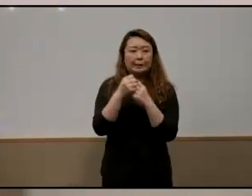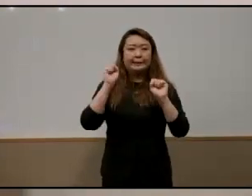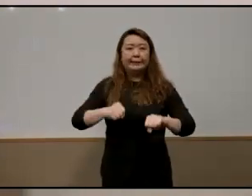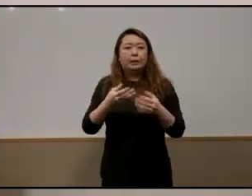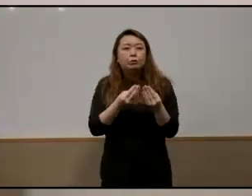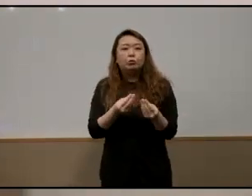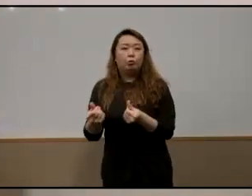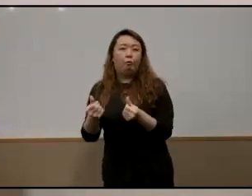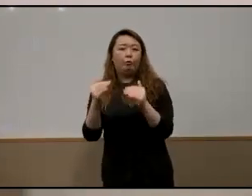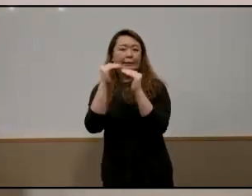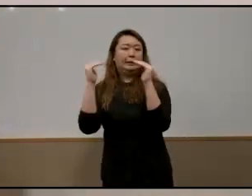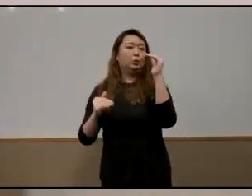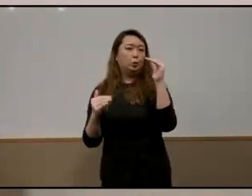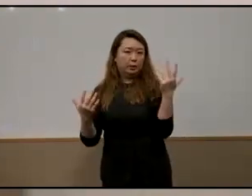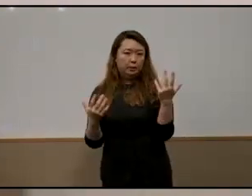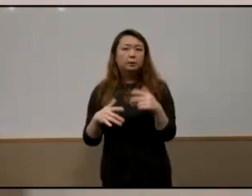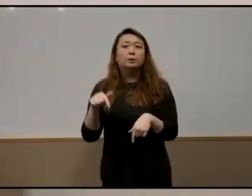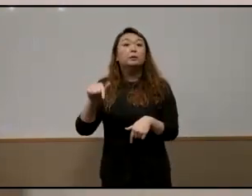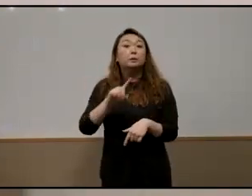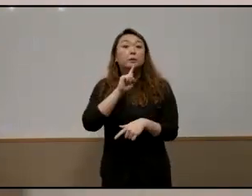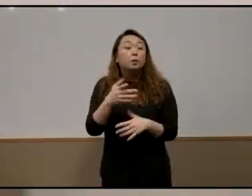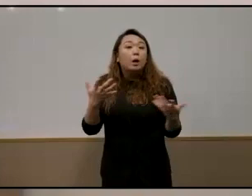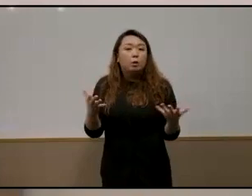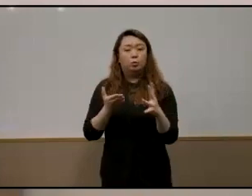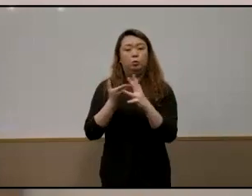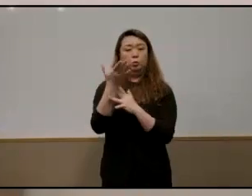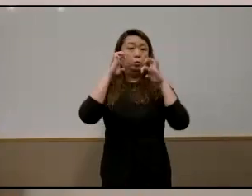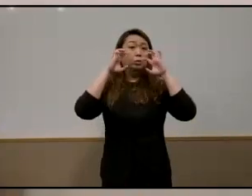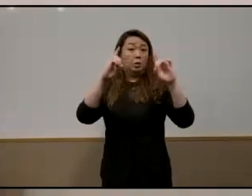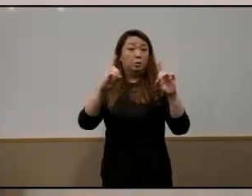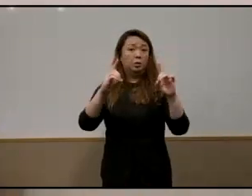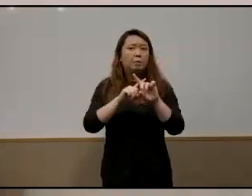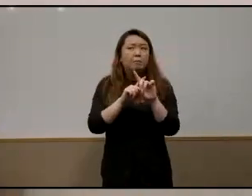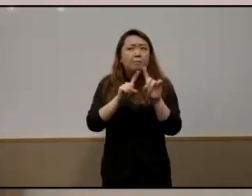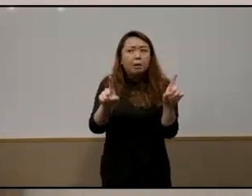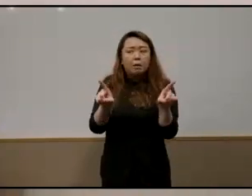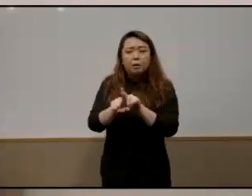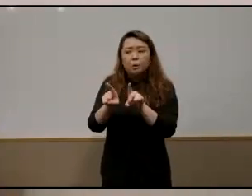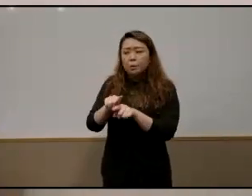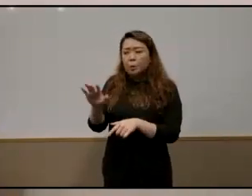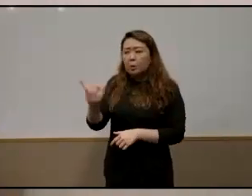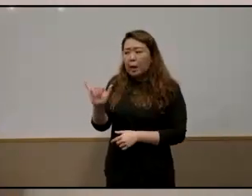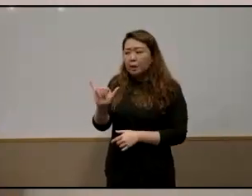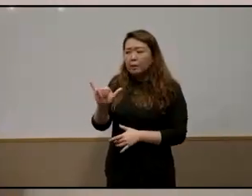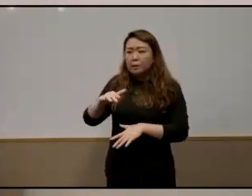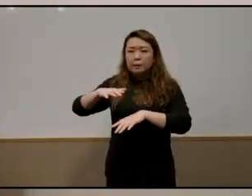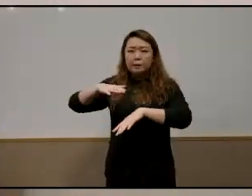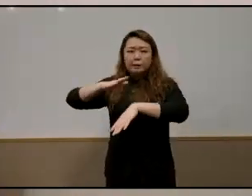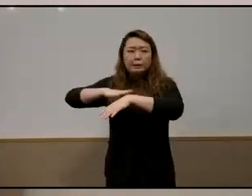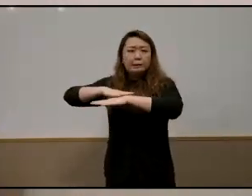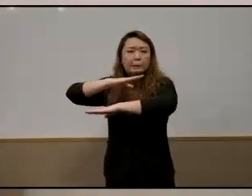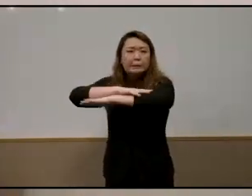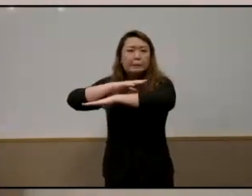the problems of inequality is really through education but it seems like the timetable of